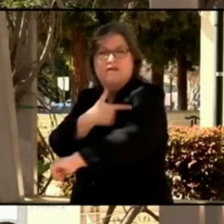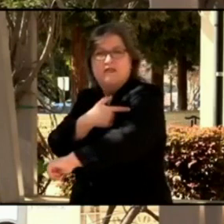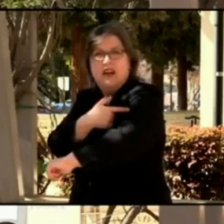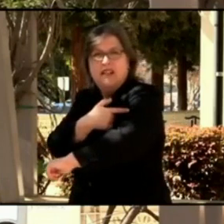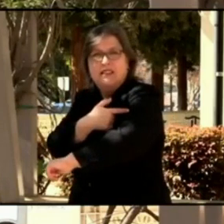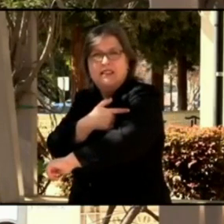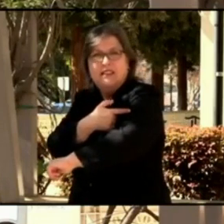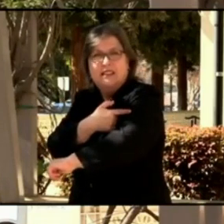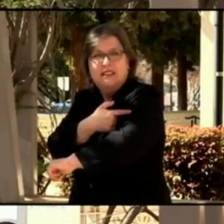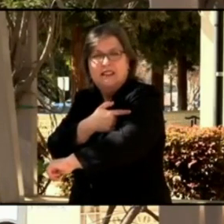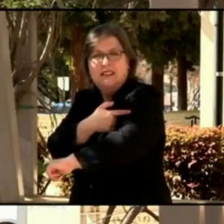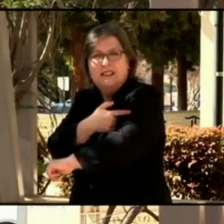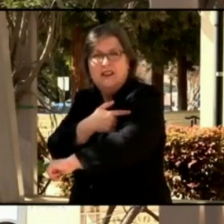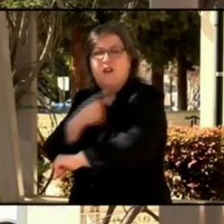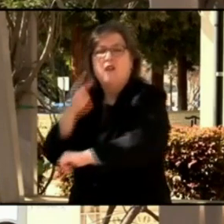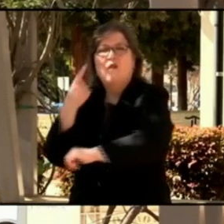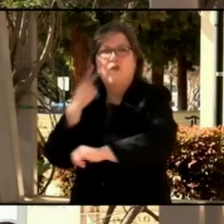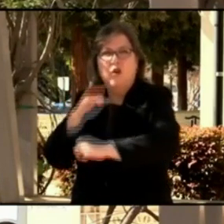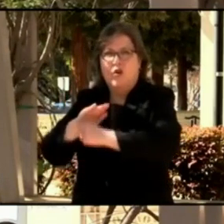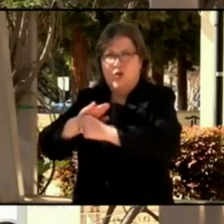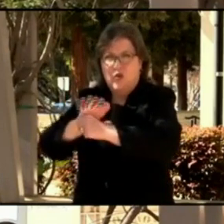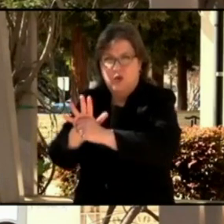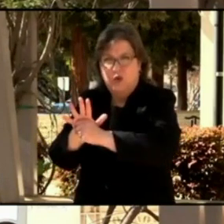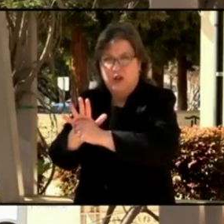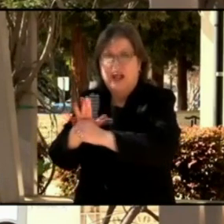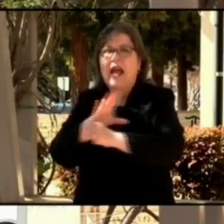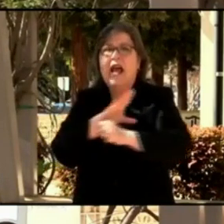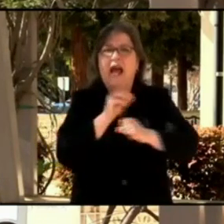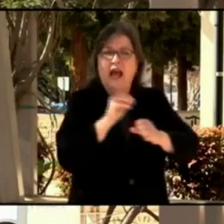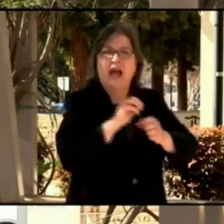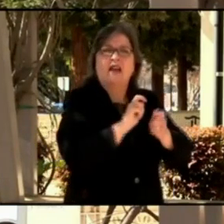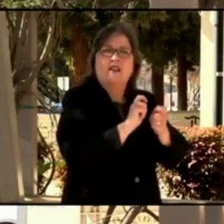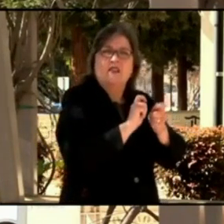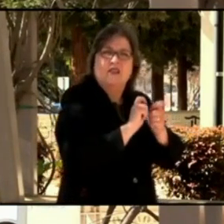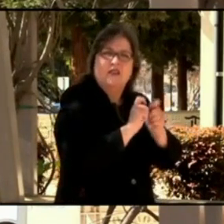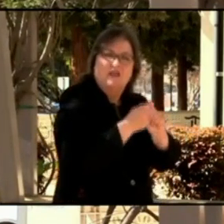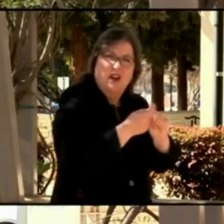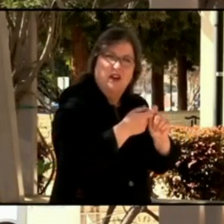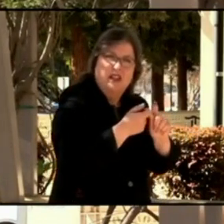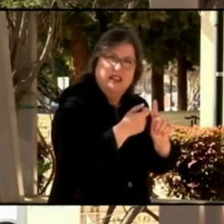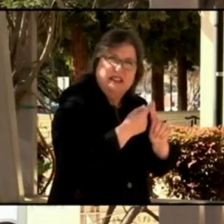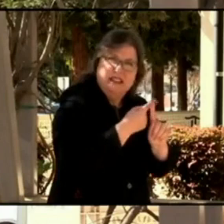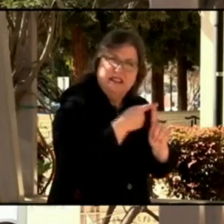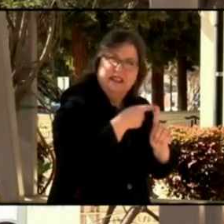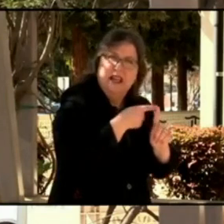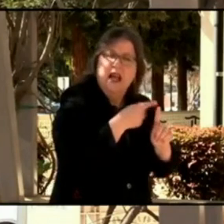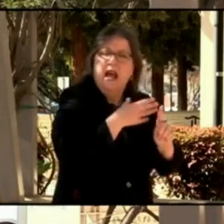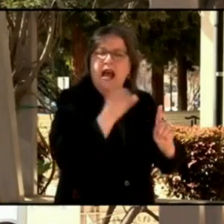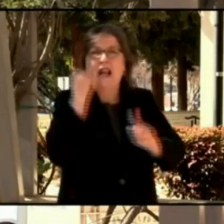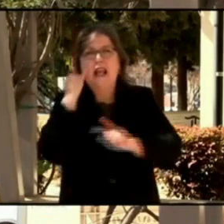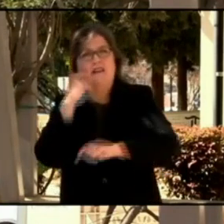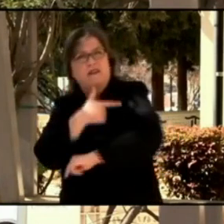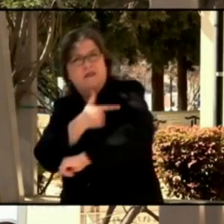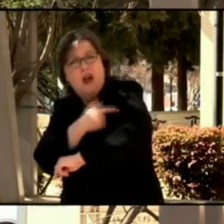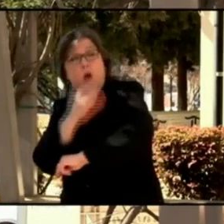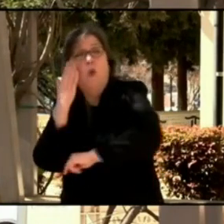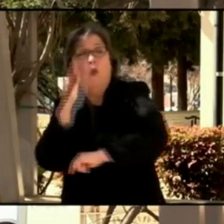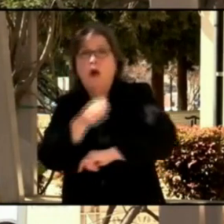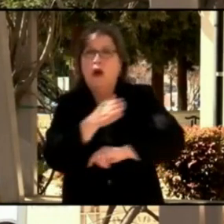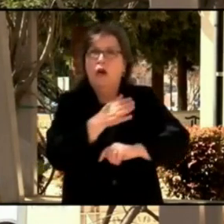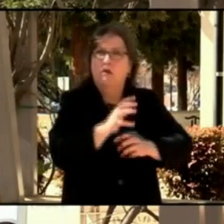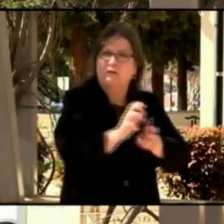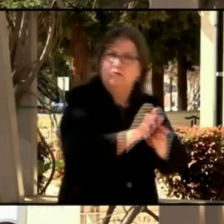We have some data regarding the variants and how effective the vaccine is, some but not all.